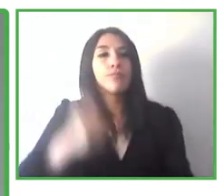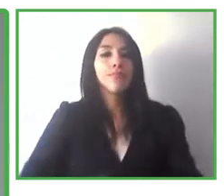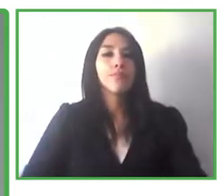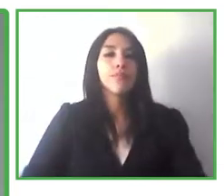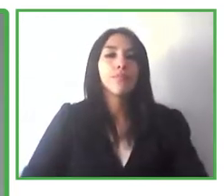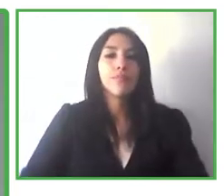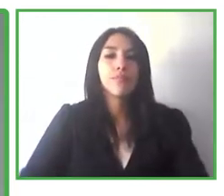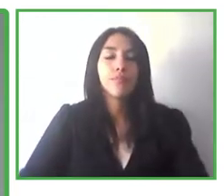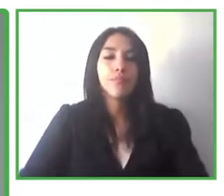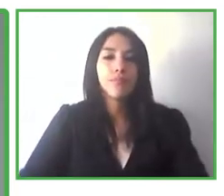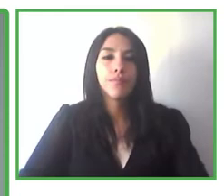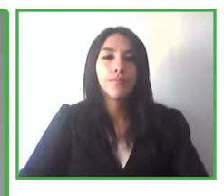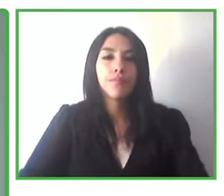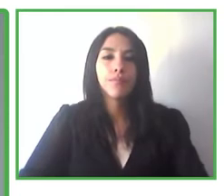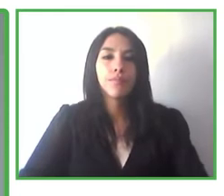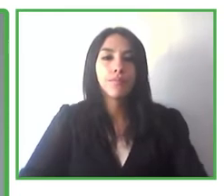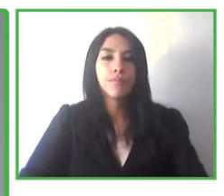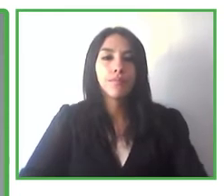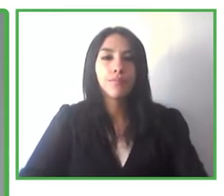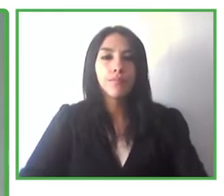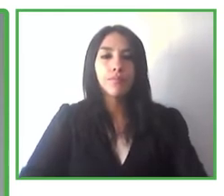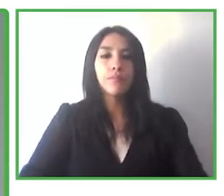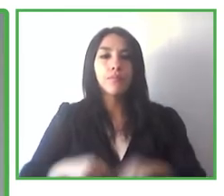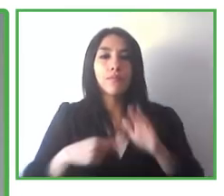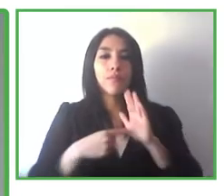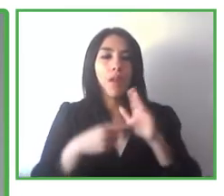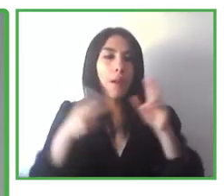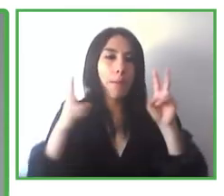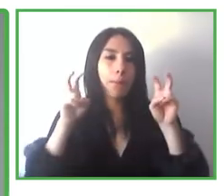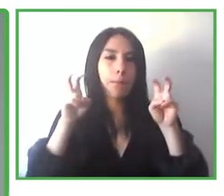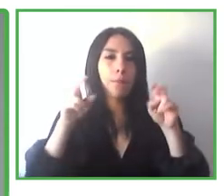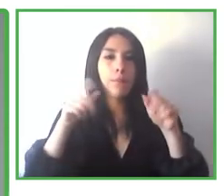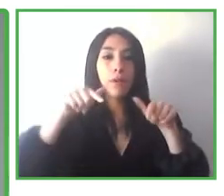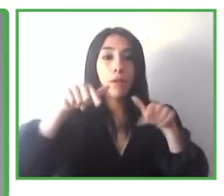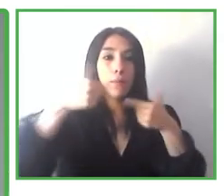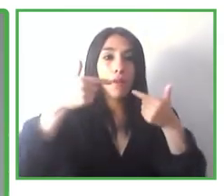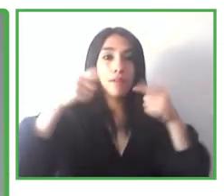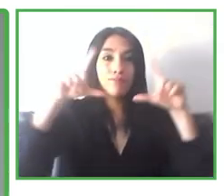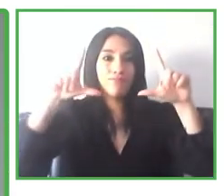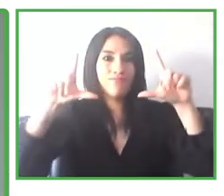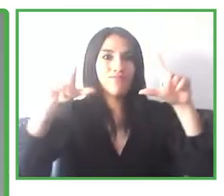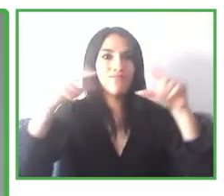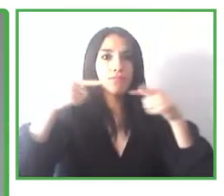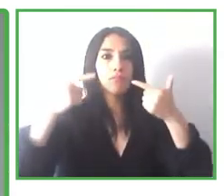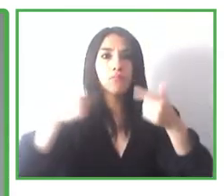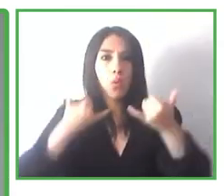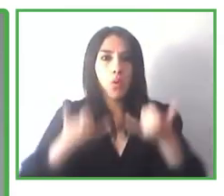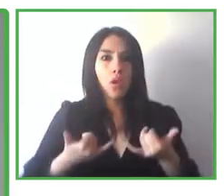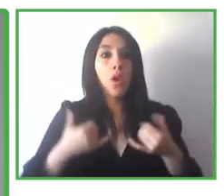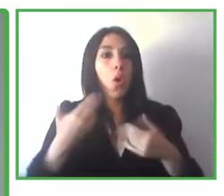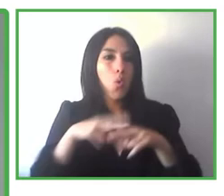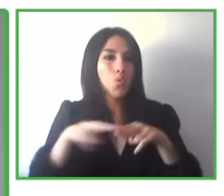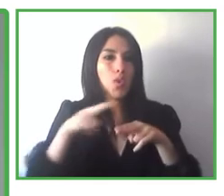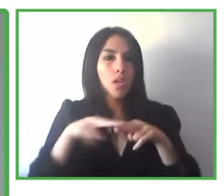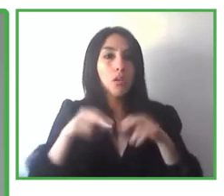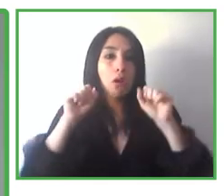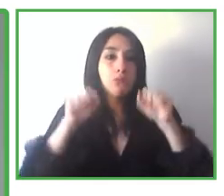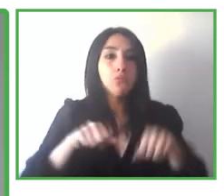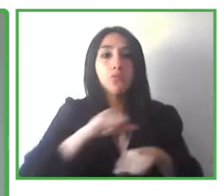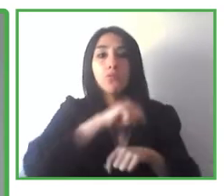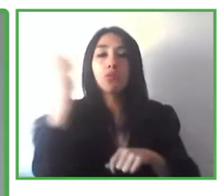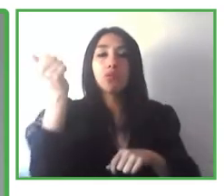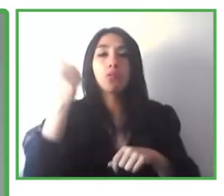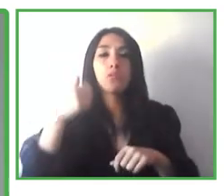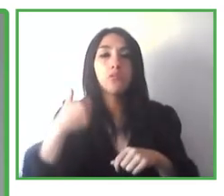that together with the video conference systems that not so many people are using, there